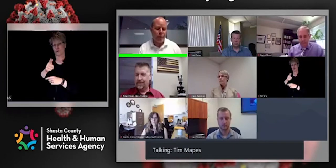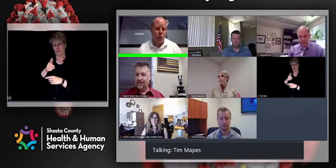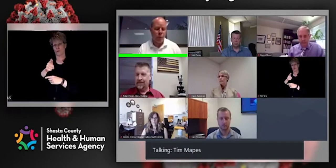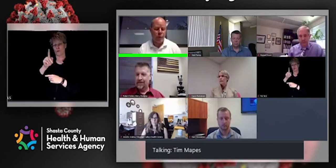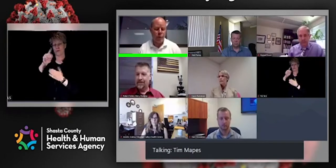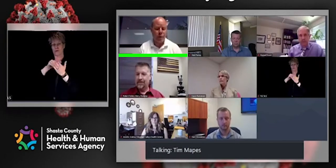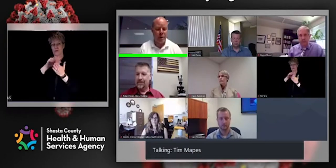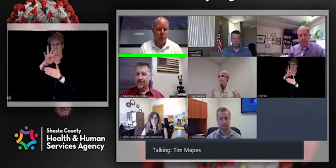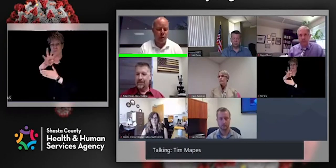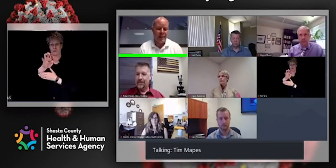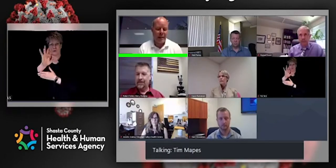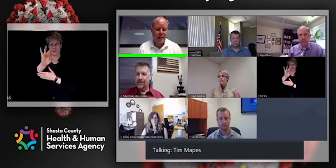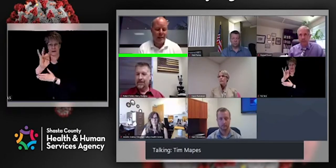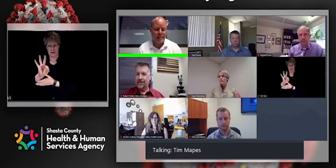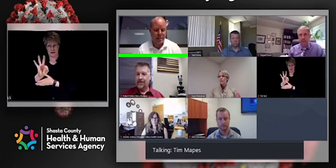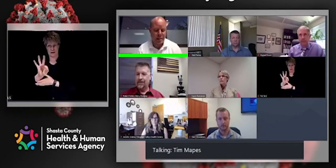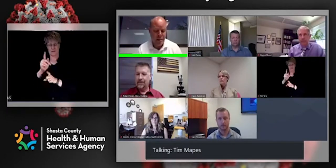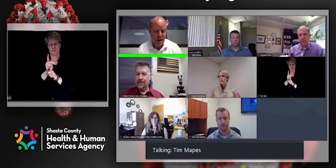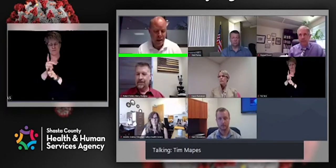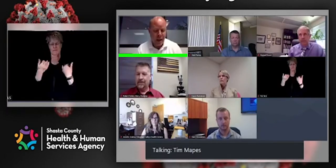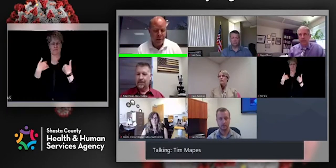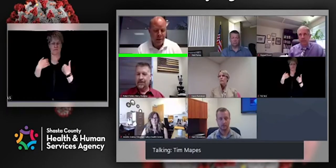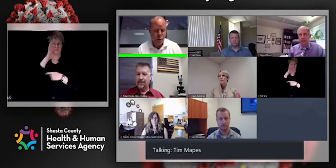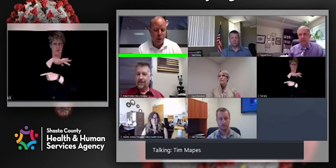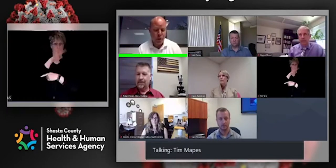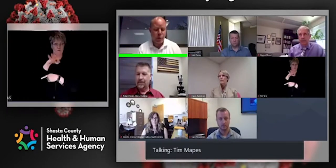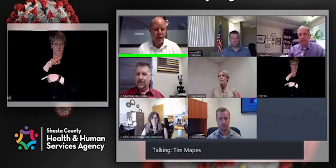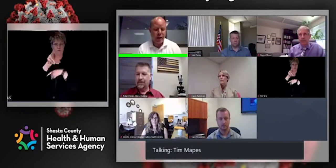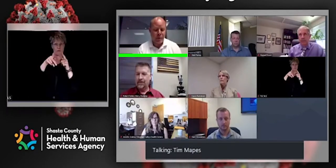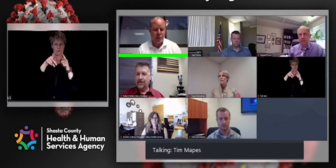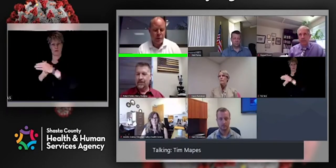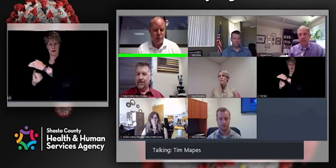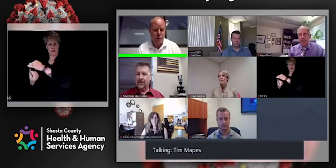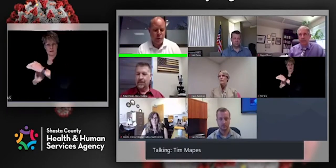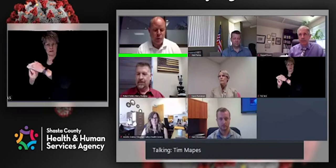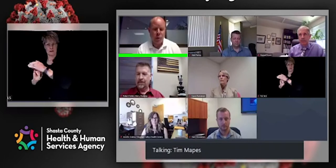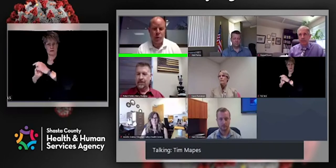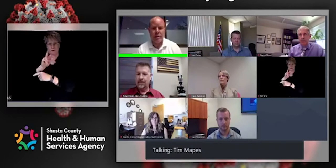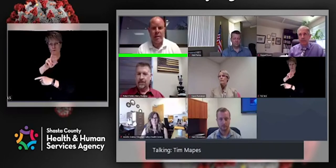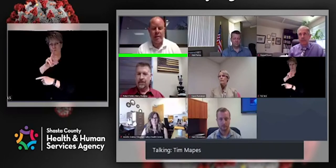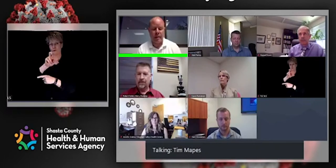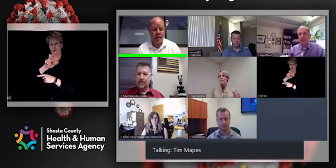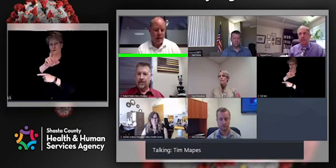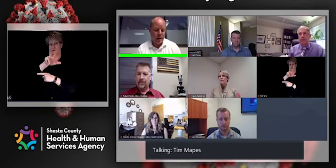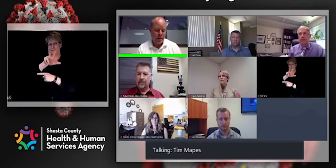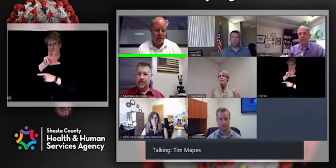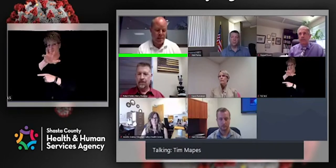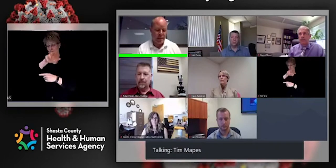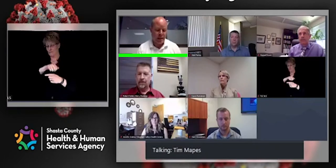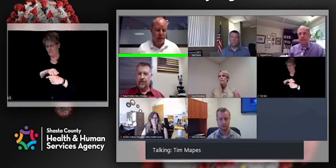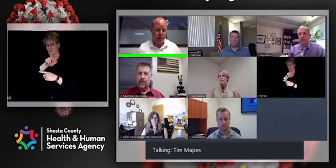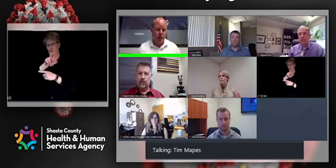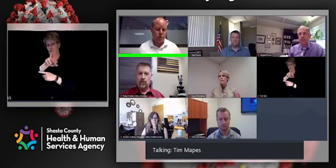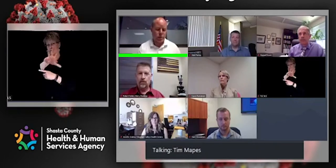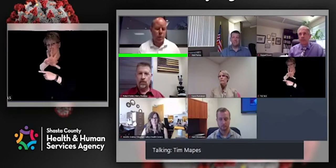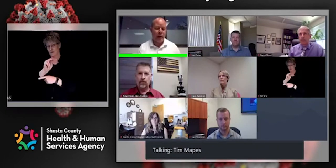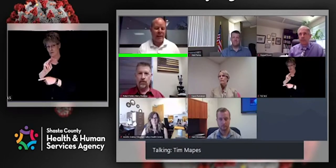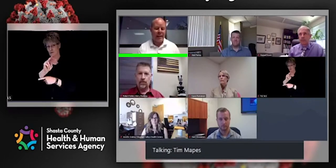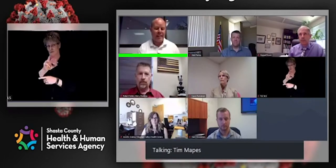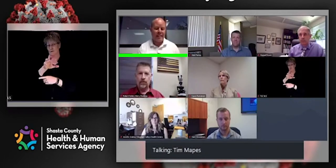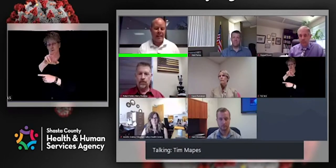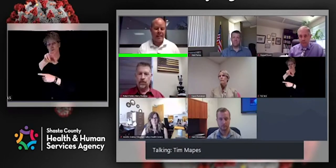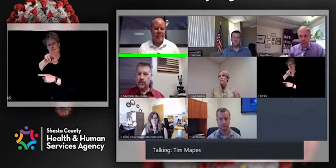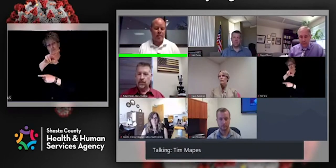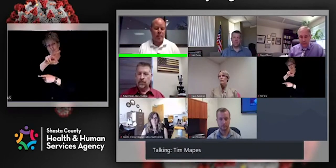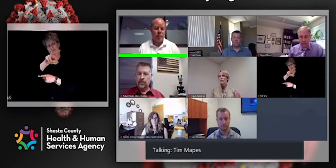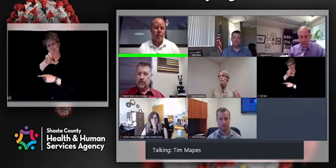Currently, have 44 people in isolation and 252 in quarantine in Shasta County. All